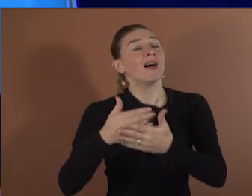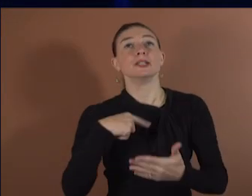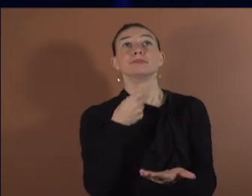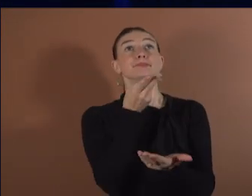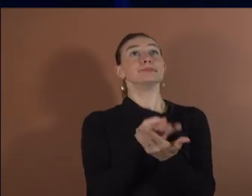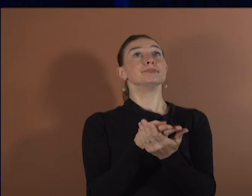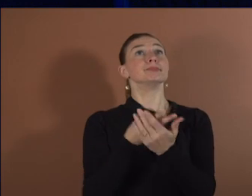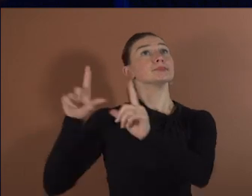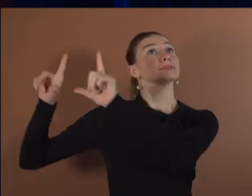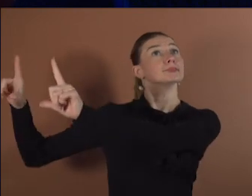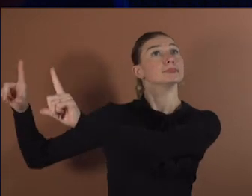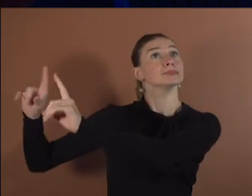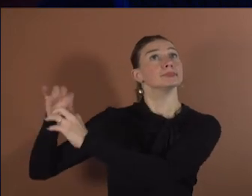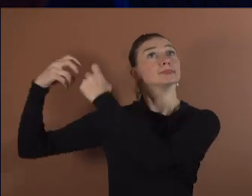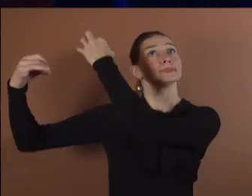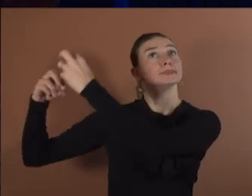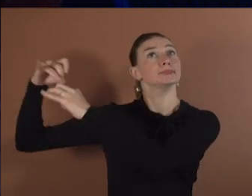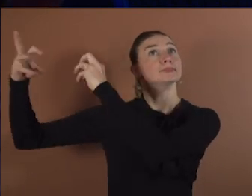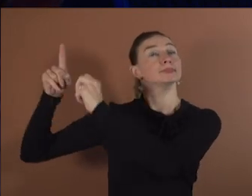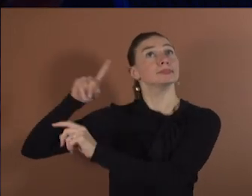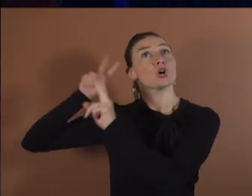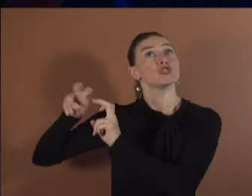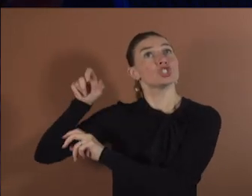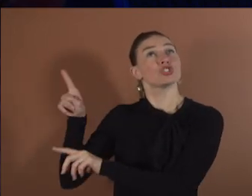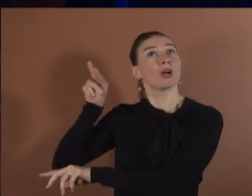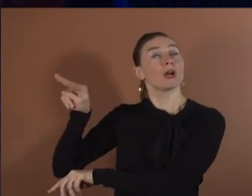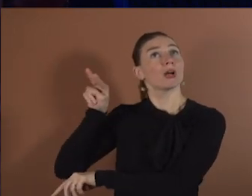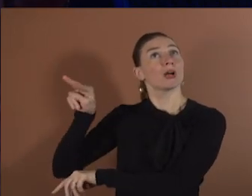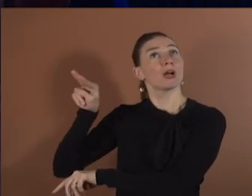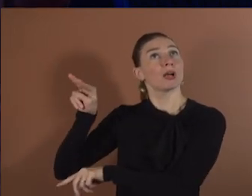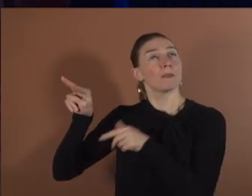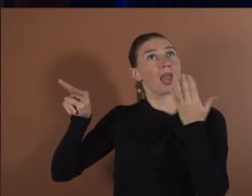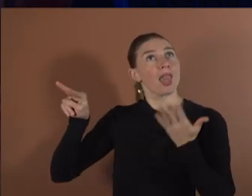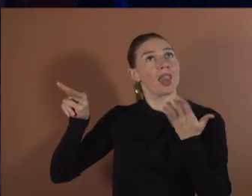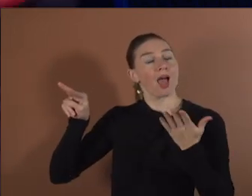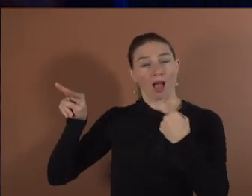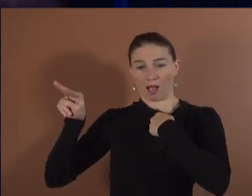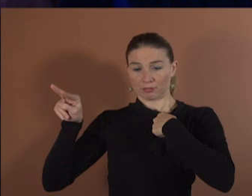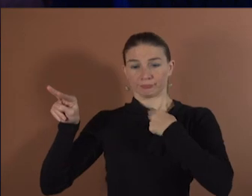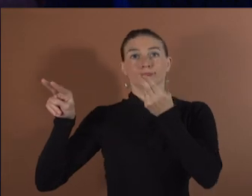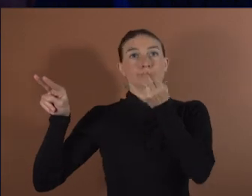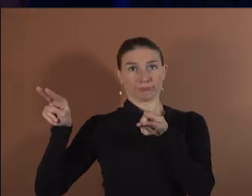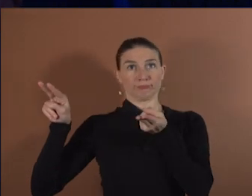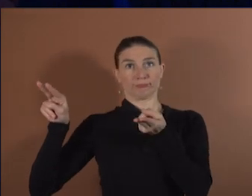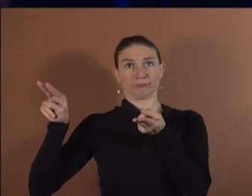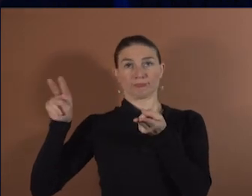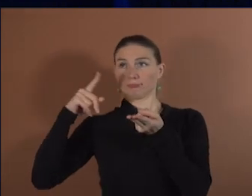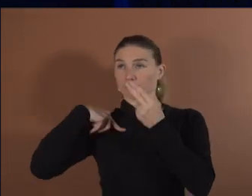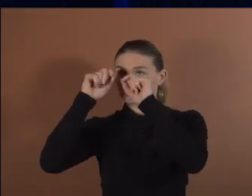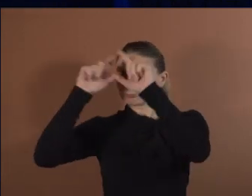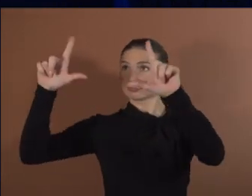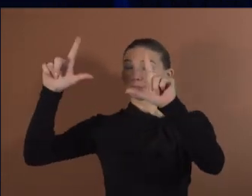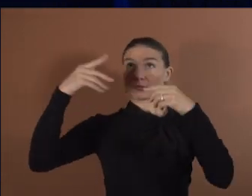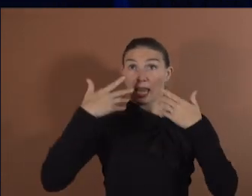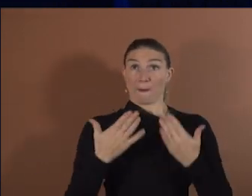of that information back to the patient in the scanner. Life. This is called neurofeedback.